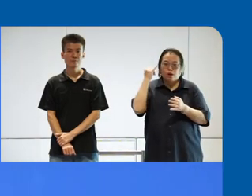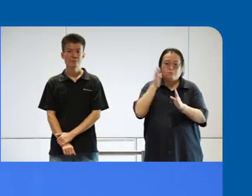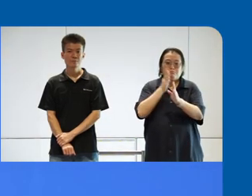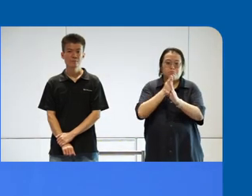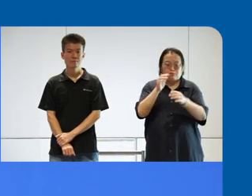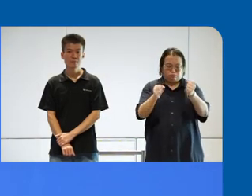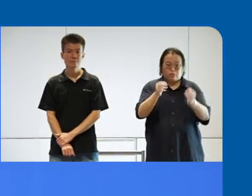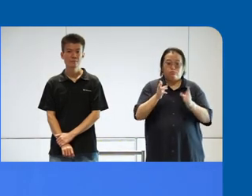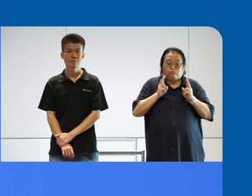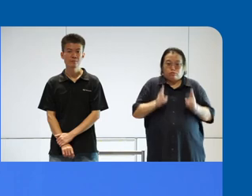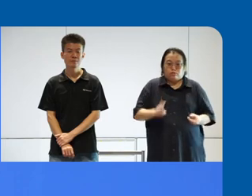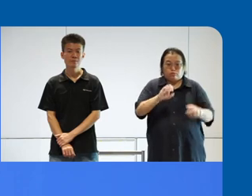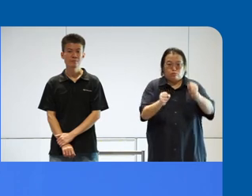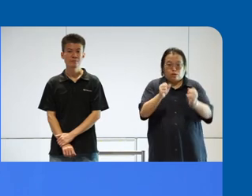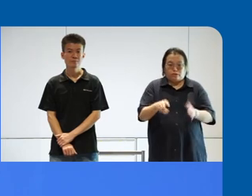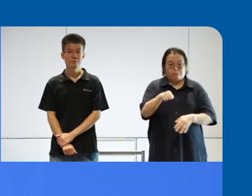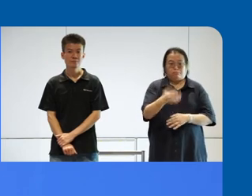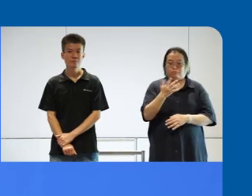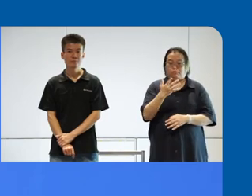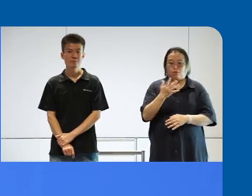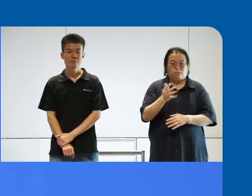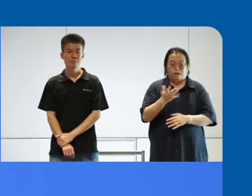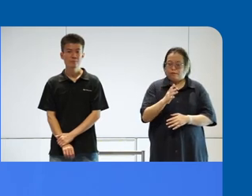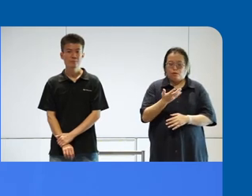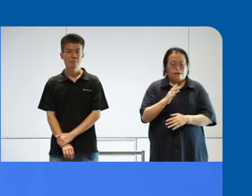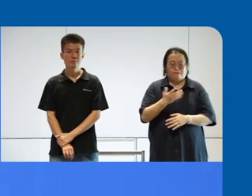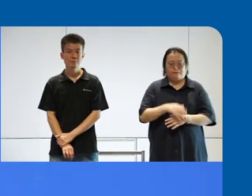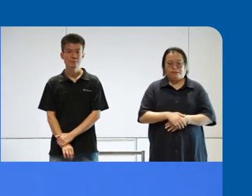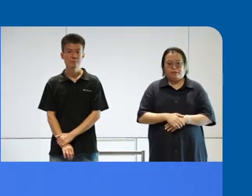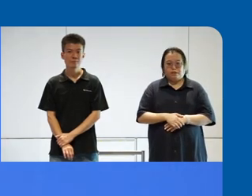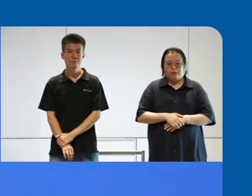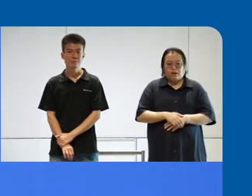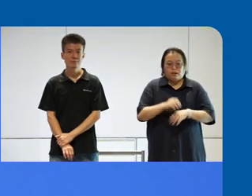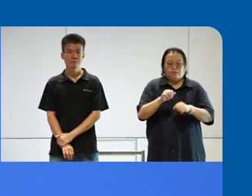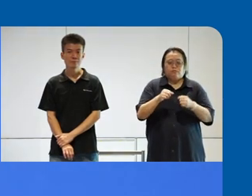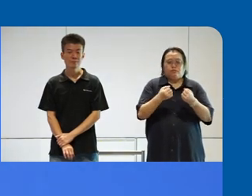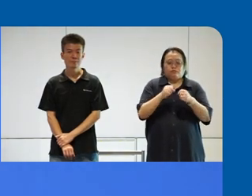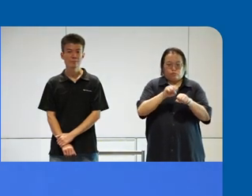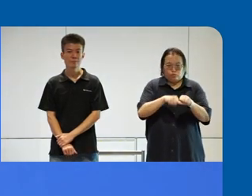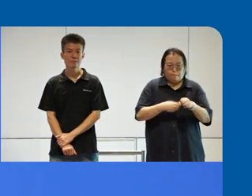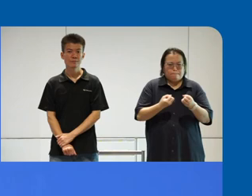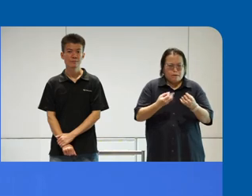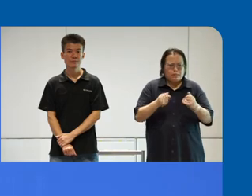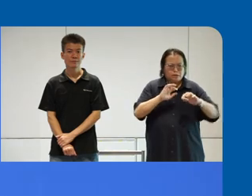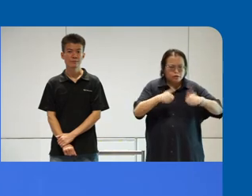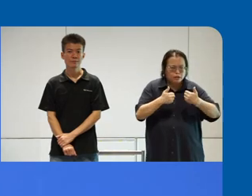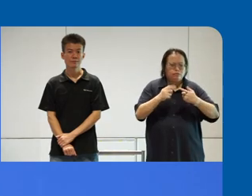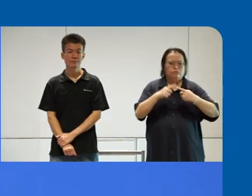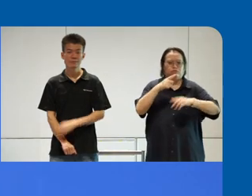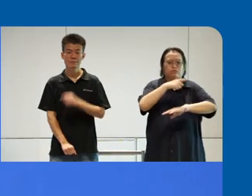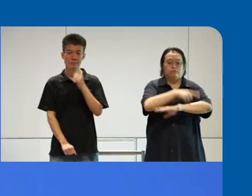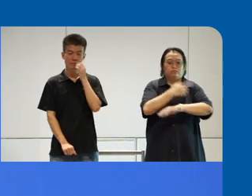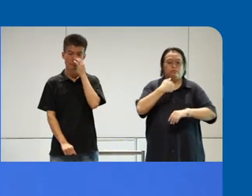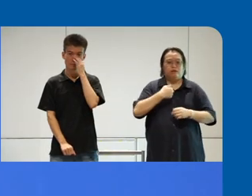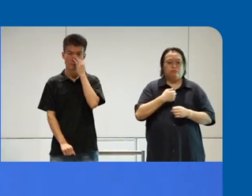working with the VIs, PWDs now, we are encountering challenges today, 10, 20 years ahead of